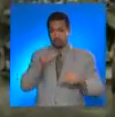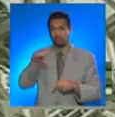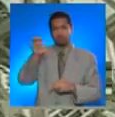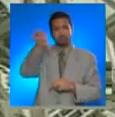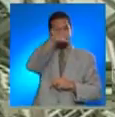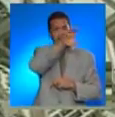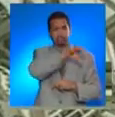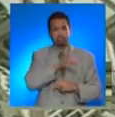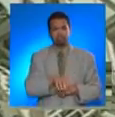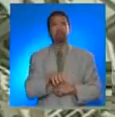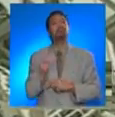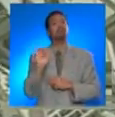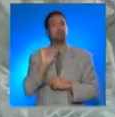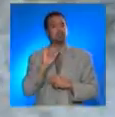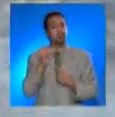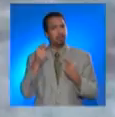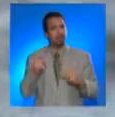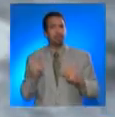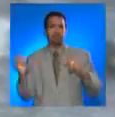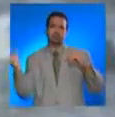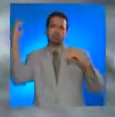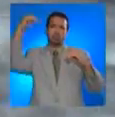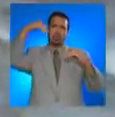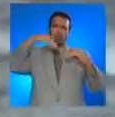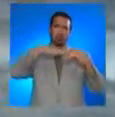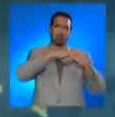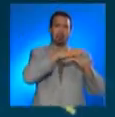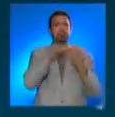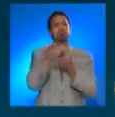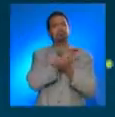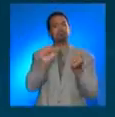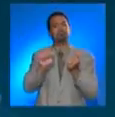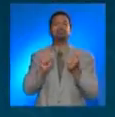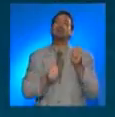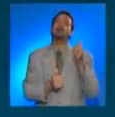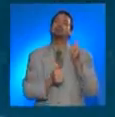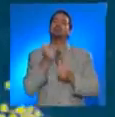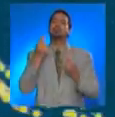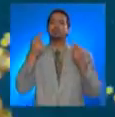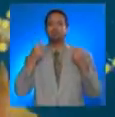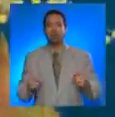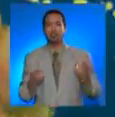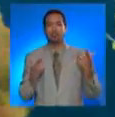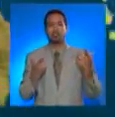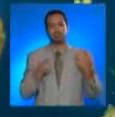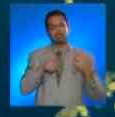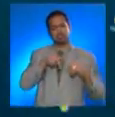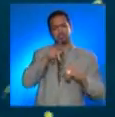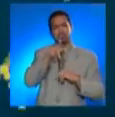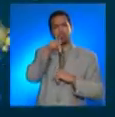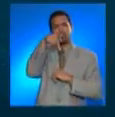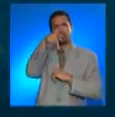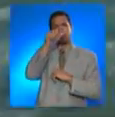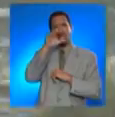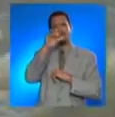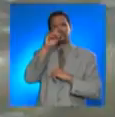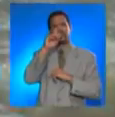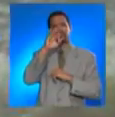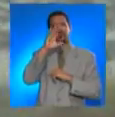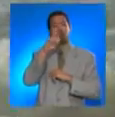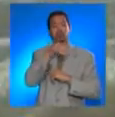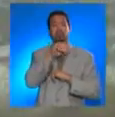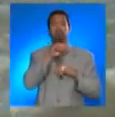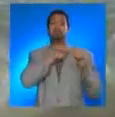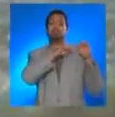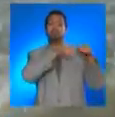Most tsunamigenic earthquakes have taken place in the Pacific Ocean, but there have also been reports of tsunamis in